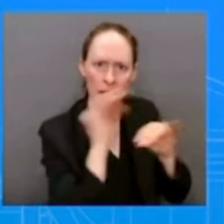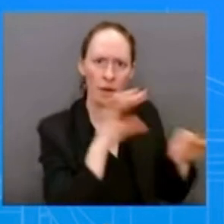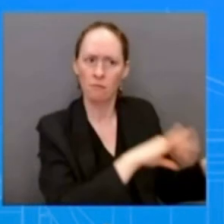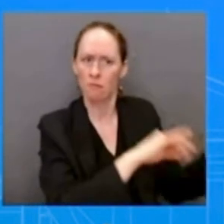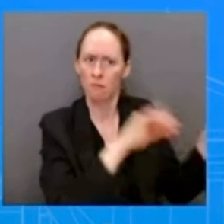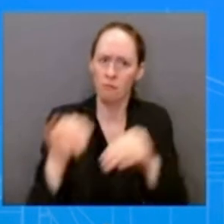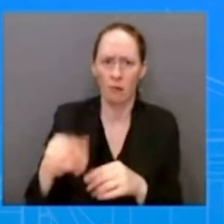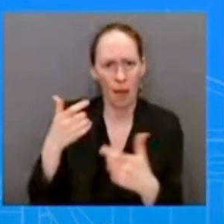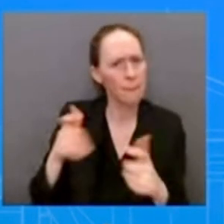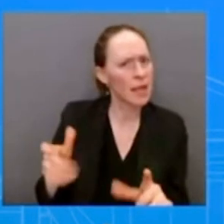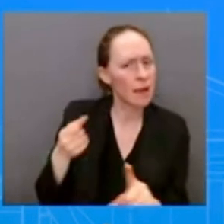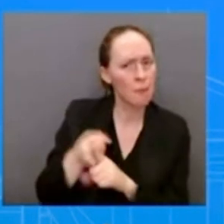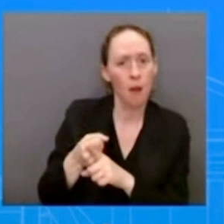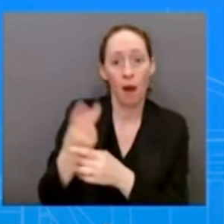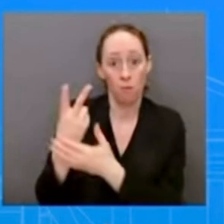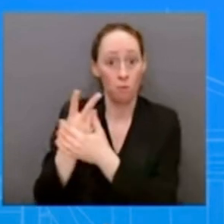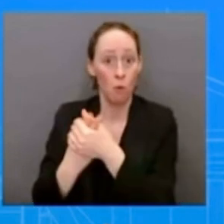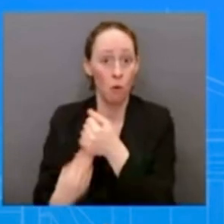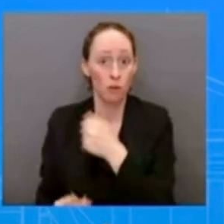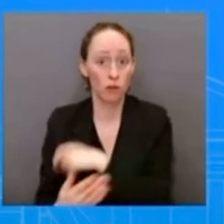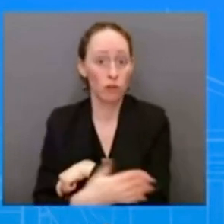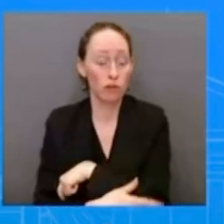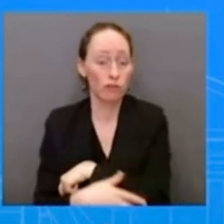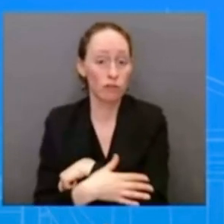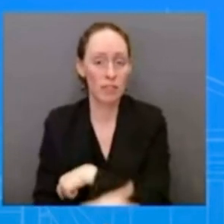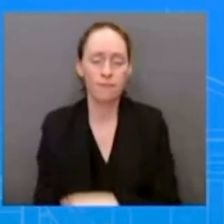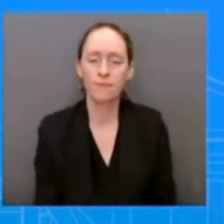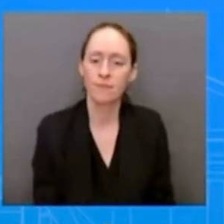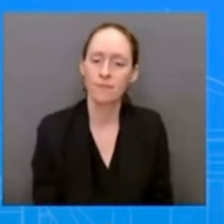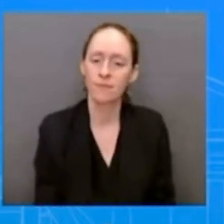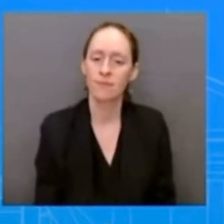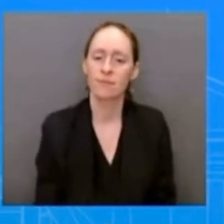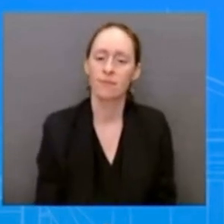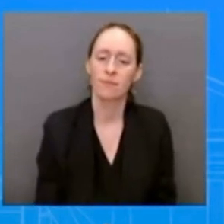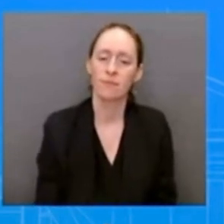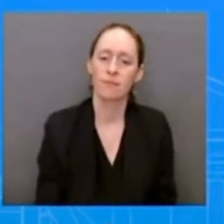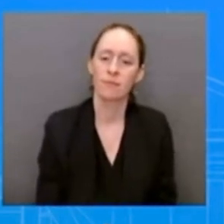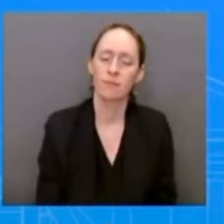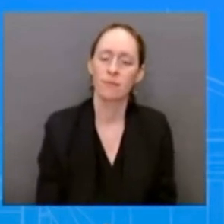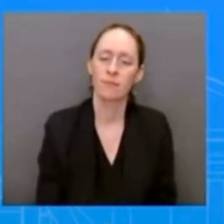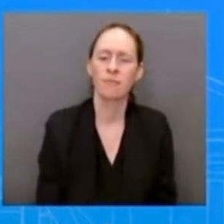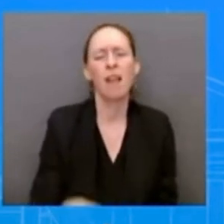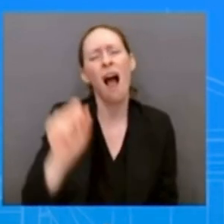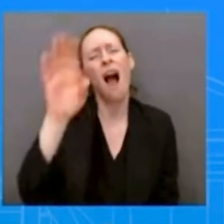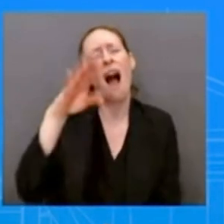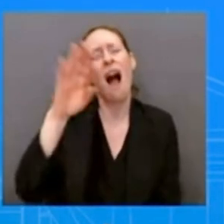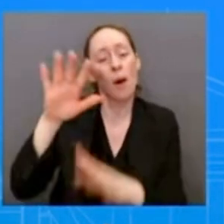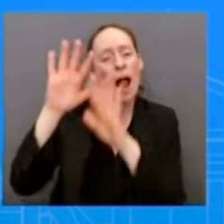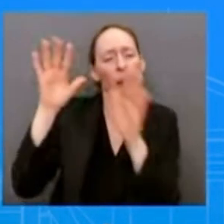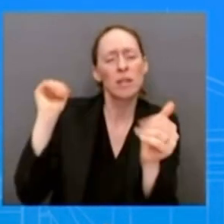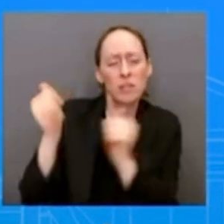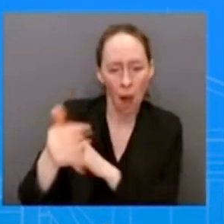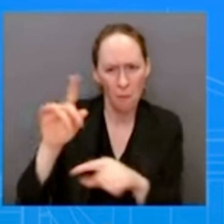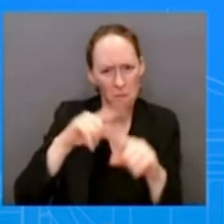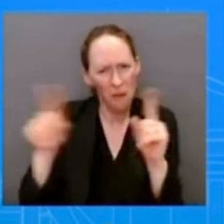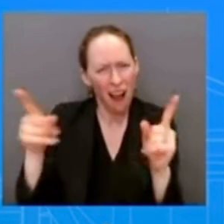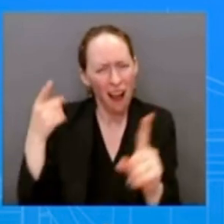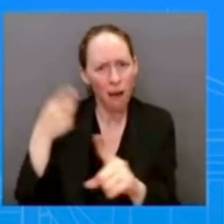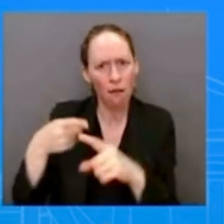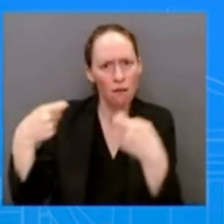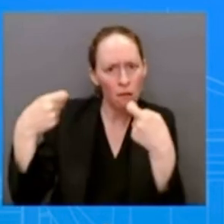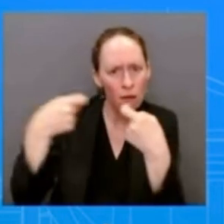climate change and so forth but there was no talk about energy is there a push or a discussion to import oil or energy